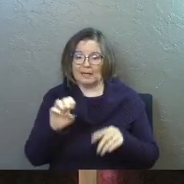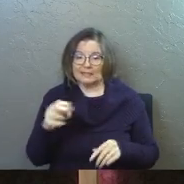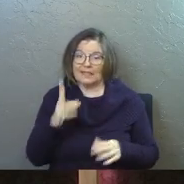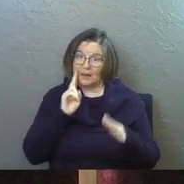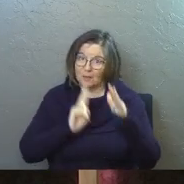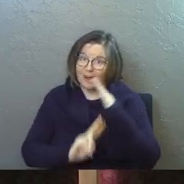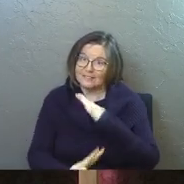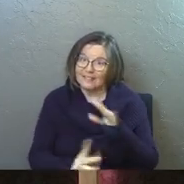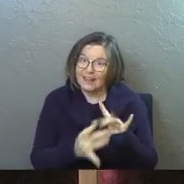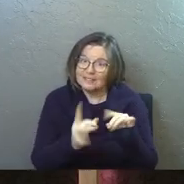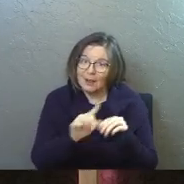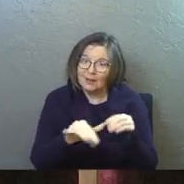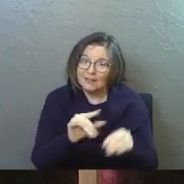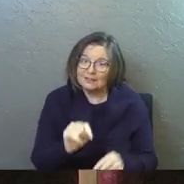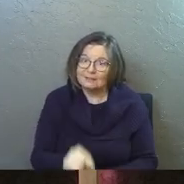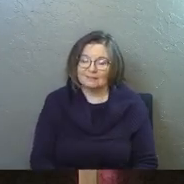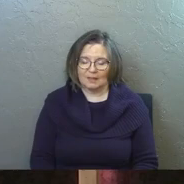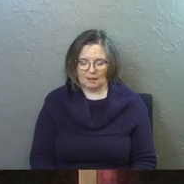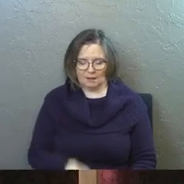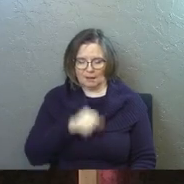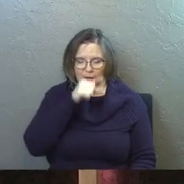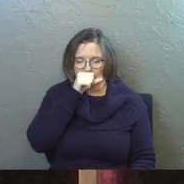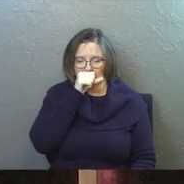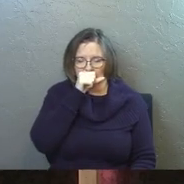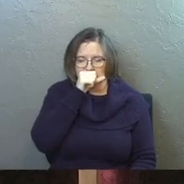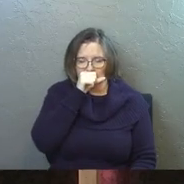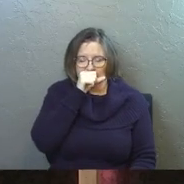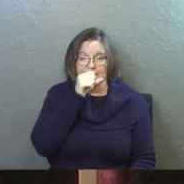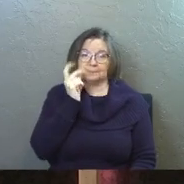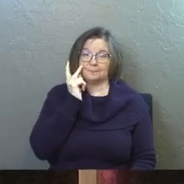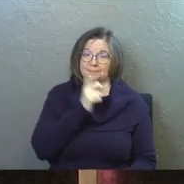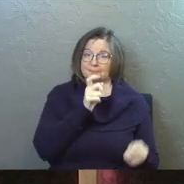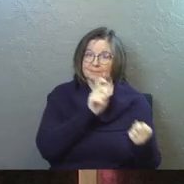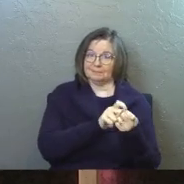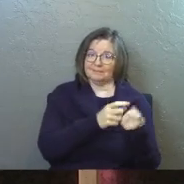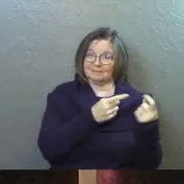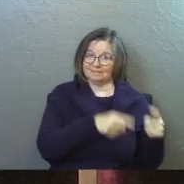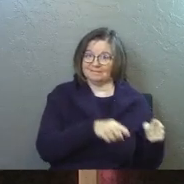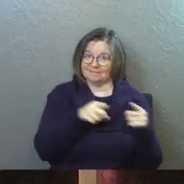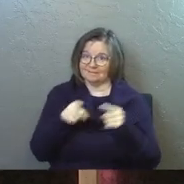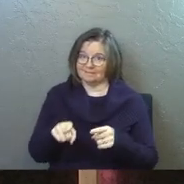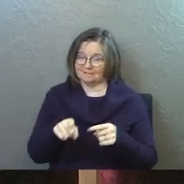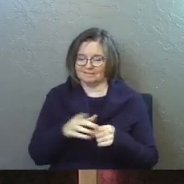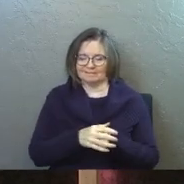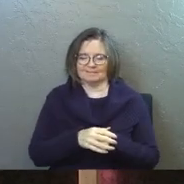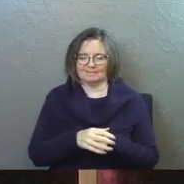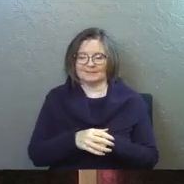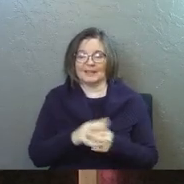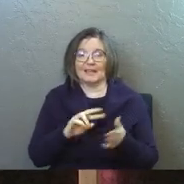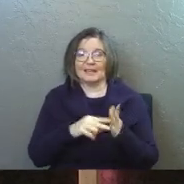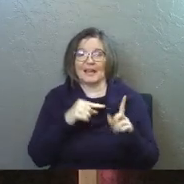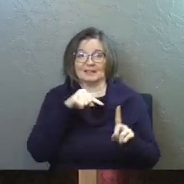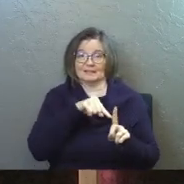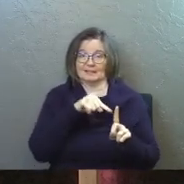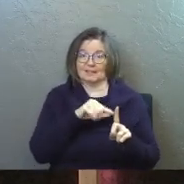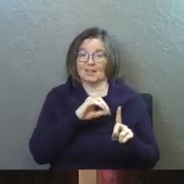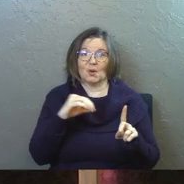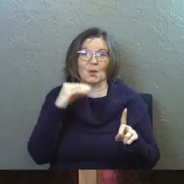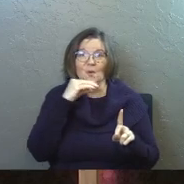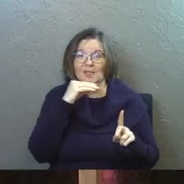Isaiah prophesies it. He sees it exactly. And then he says, no deceit was found in his mouth.